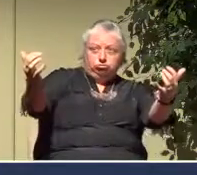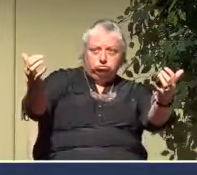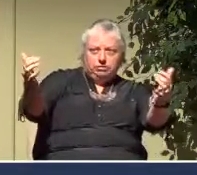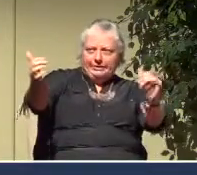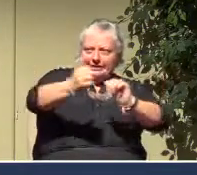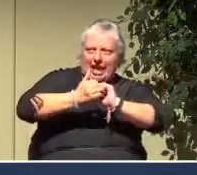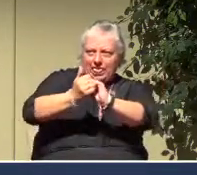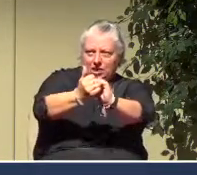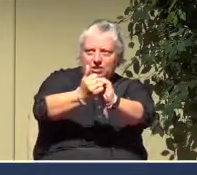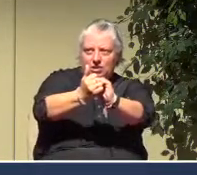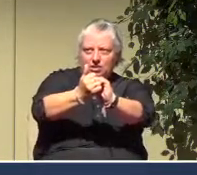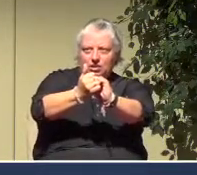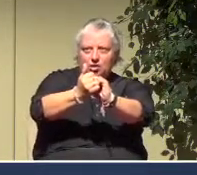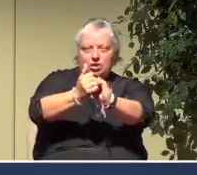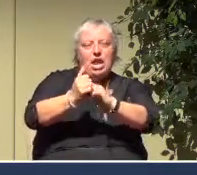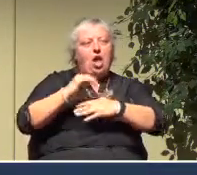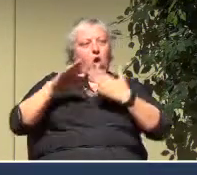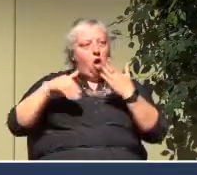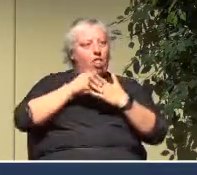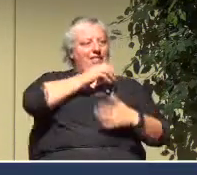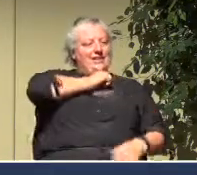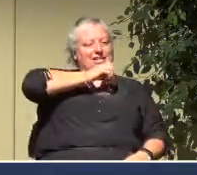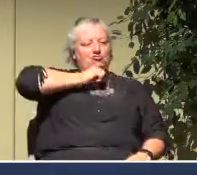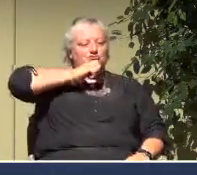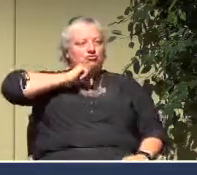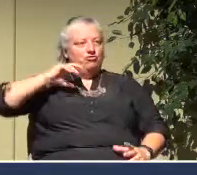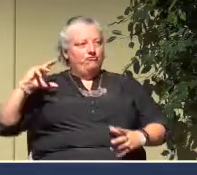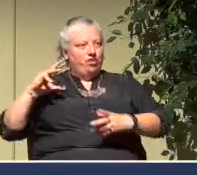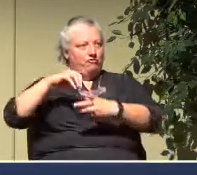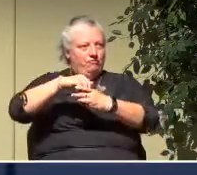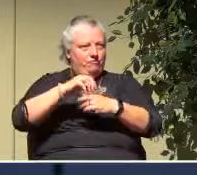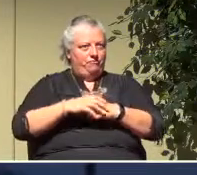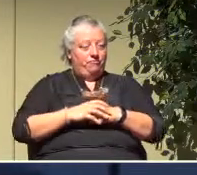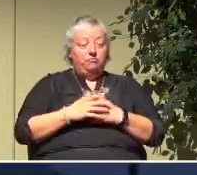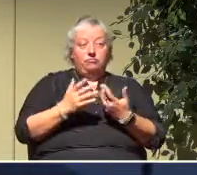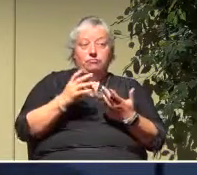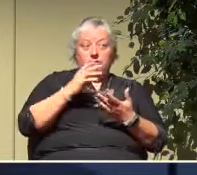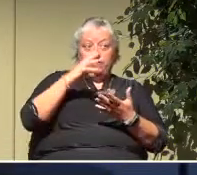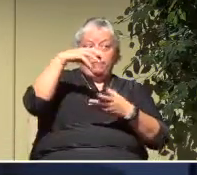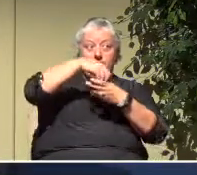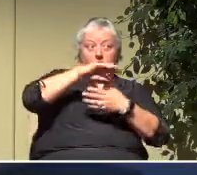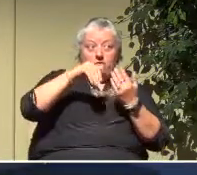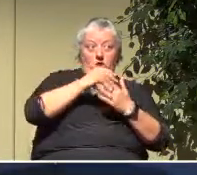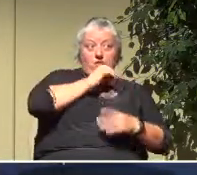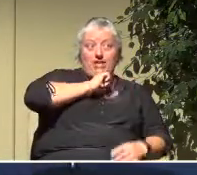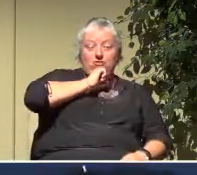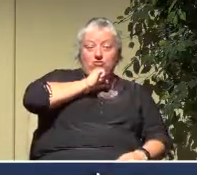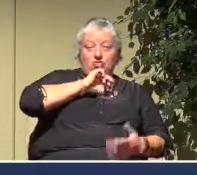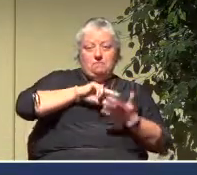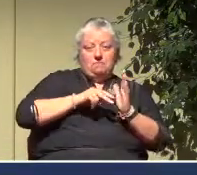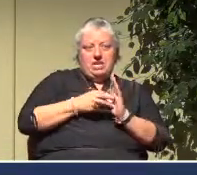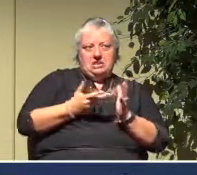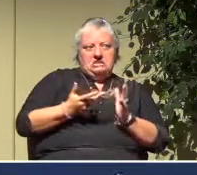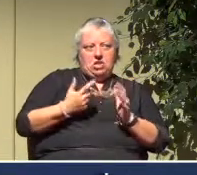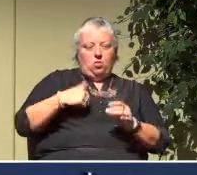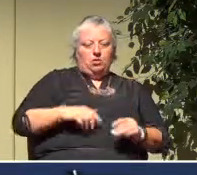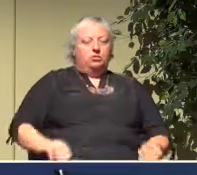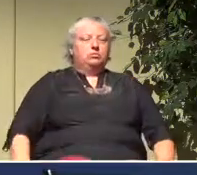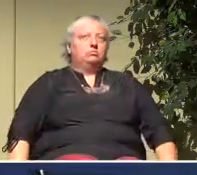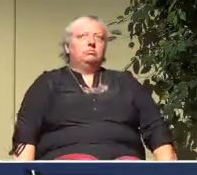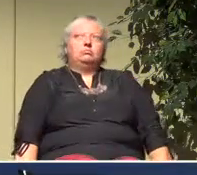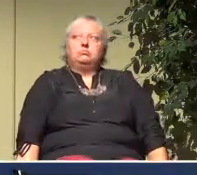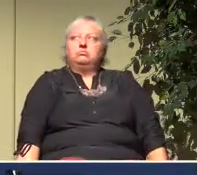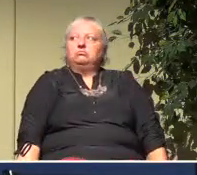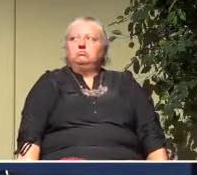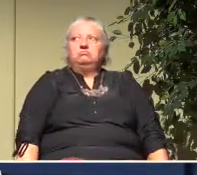has to involve all generations. Now, involving all generations means, too, that we can't just sit on our hands and